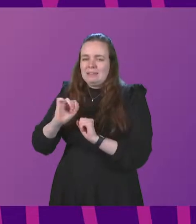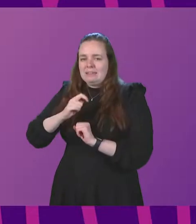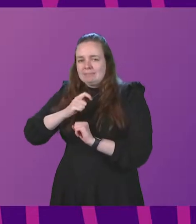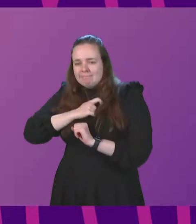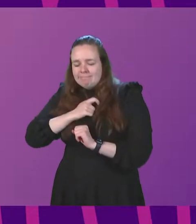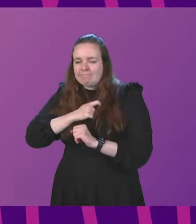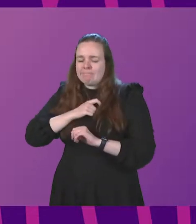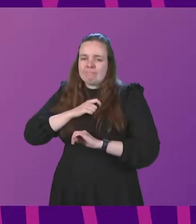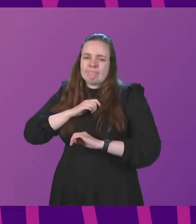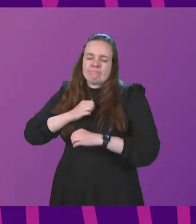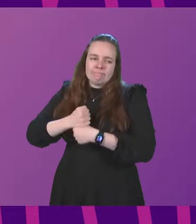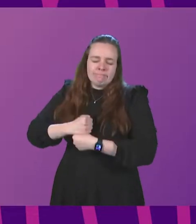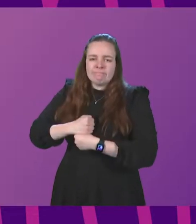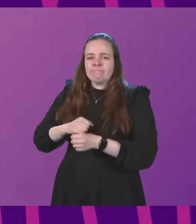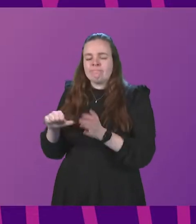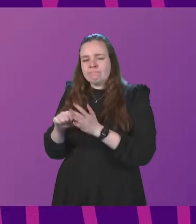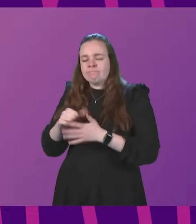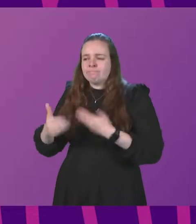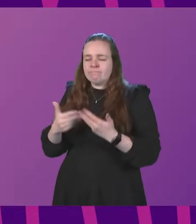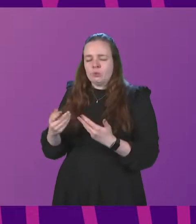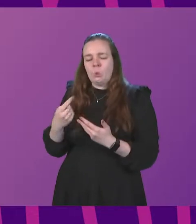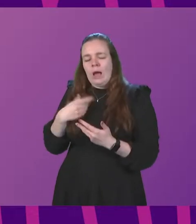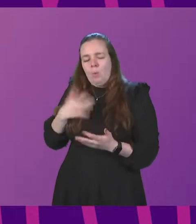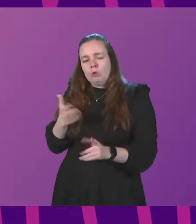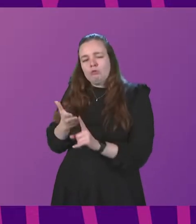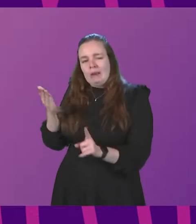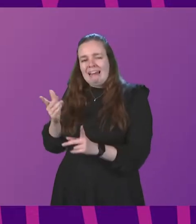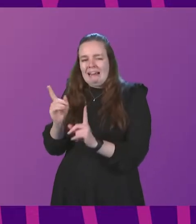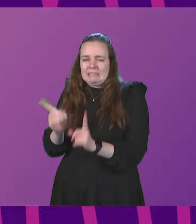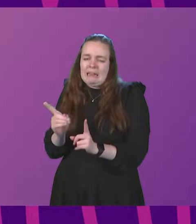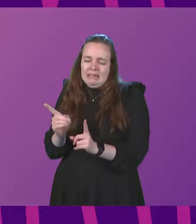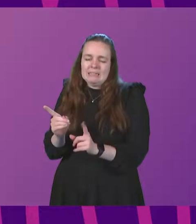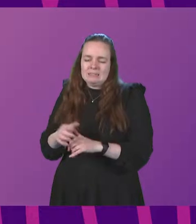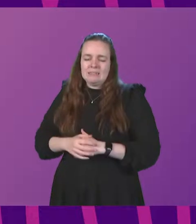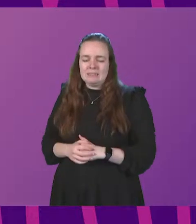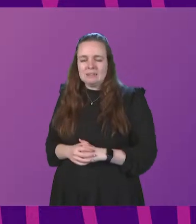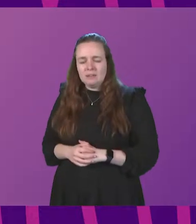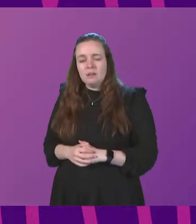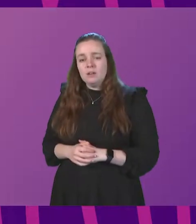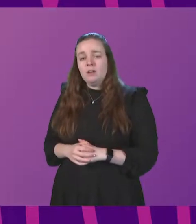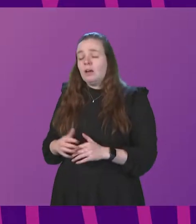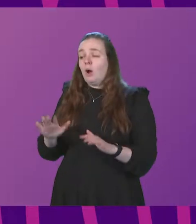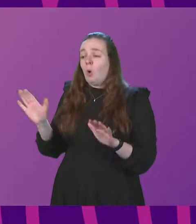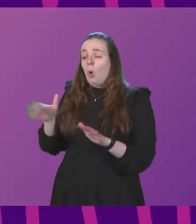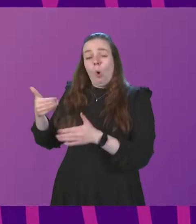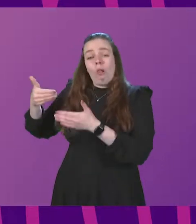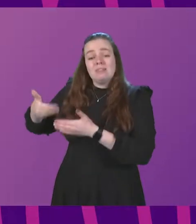anxious and distressing a time it has been. So I want to recognise that very readily. At all stages and